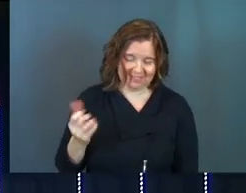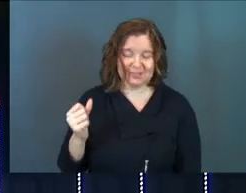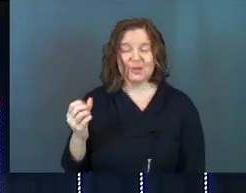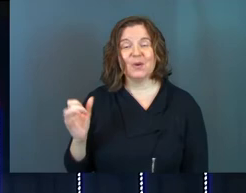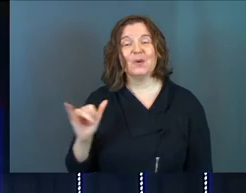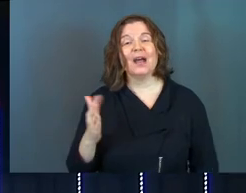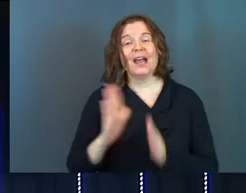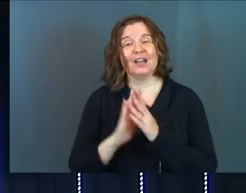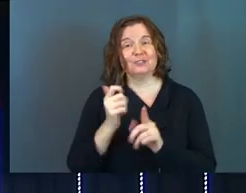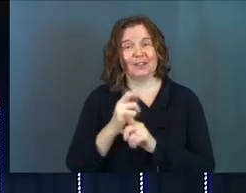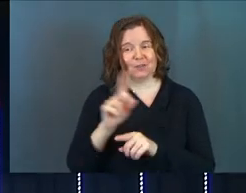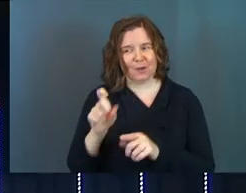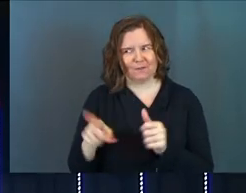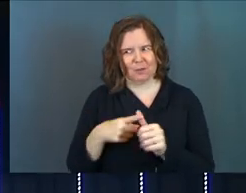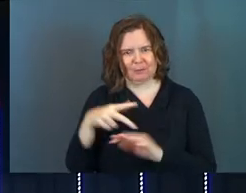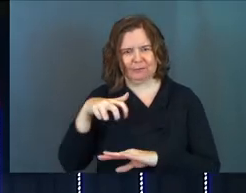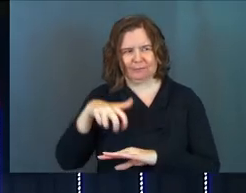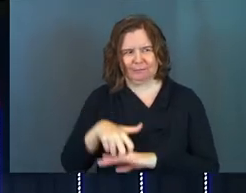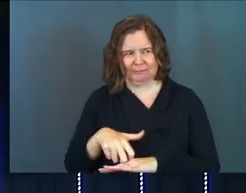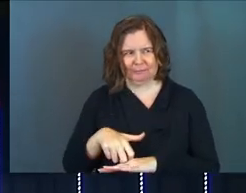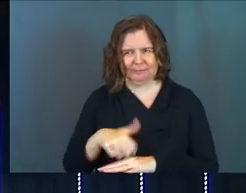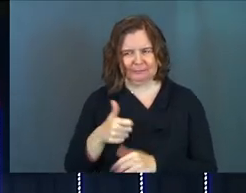so ask yourself that question first